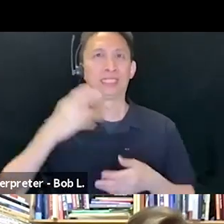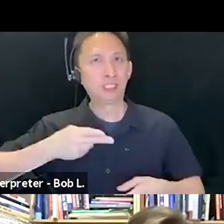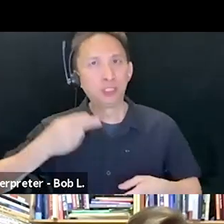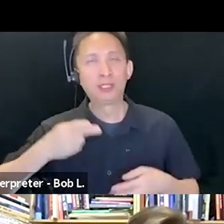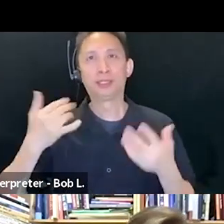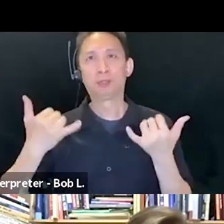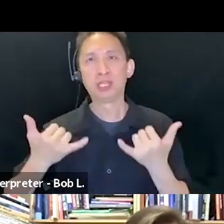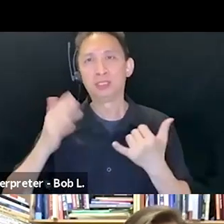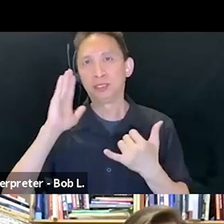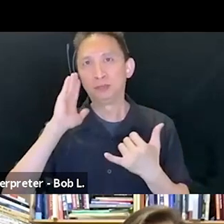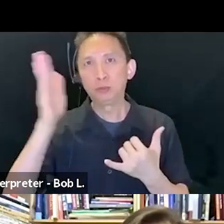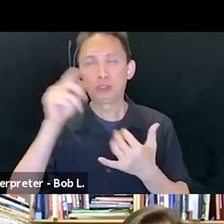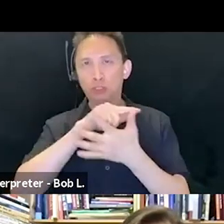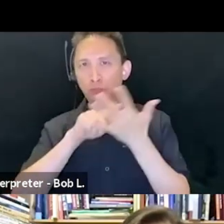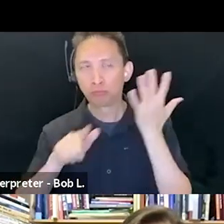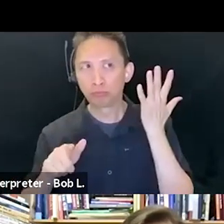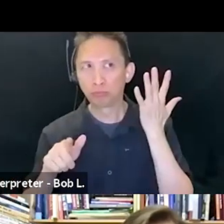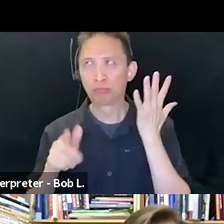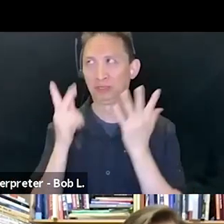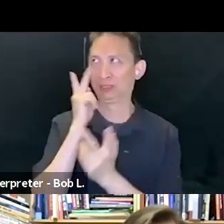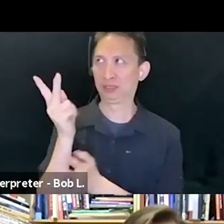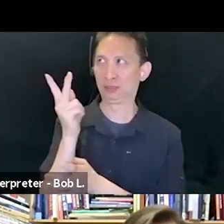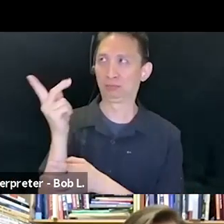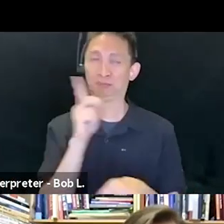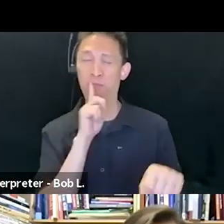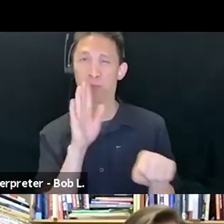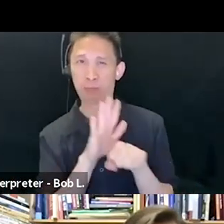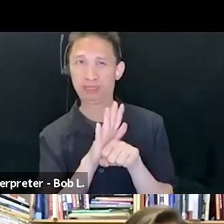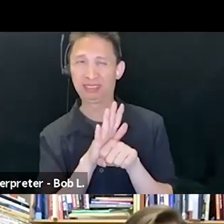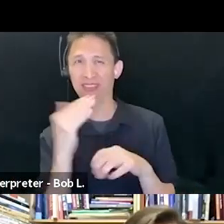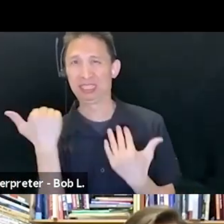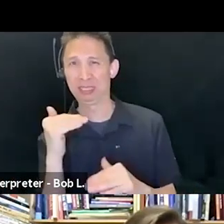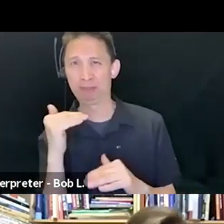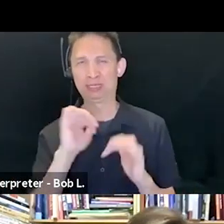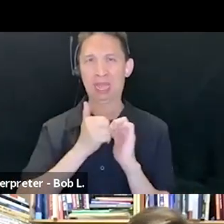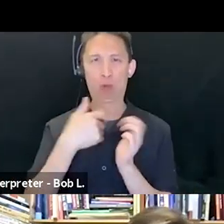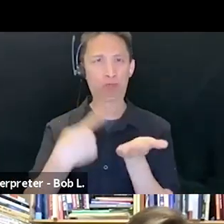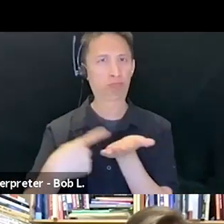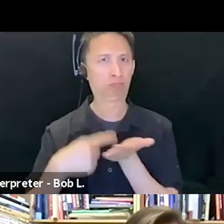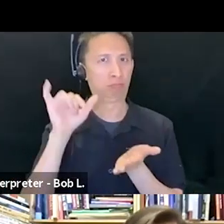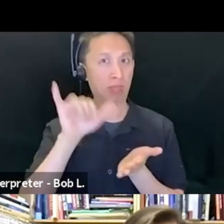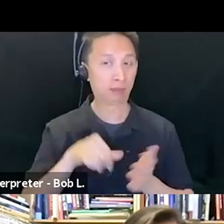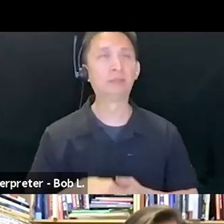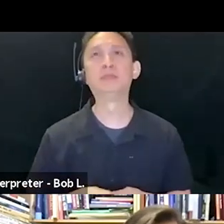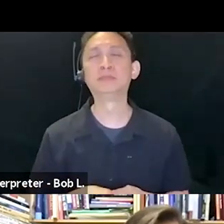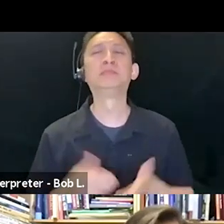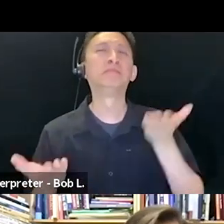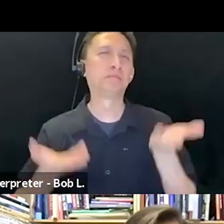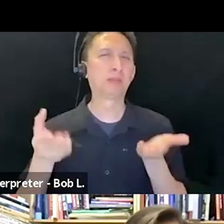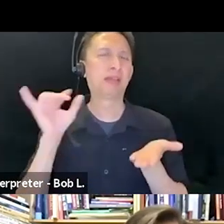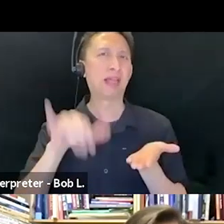future, and to query both the promise and the limits of his approach. This seems a bit closer to what we have in